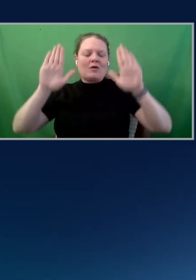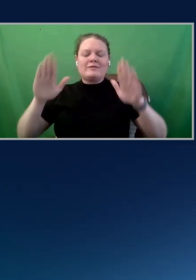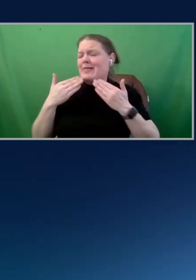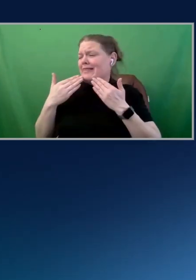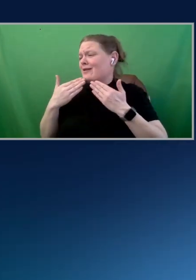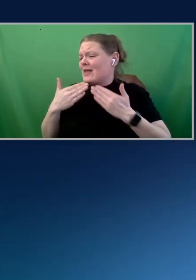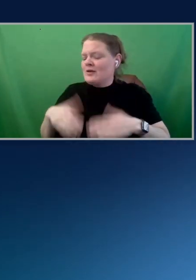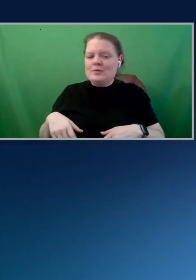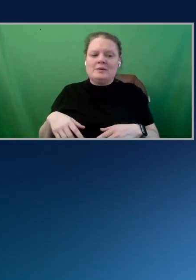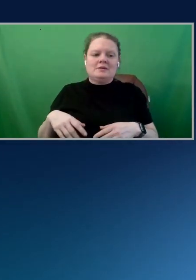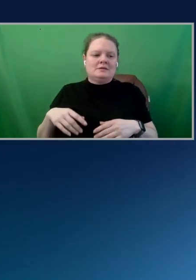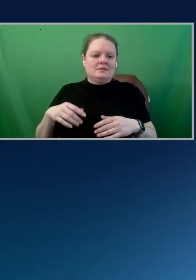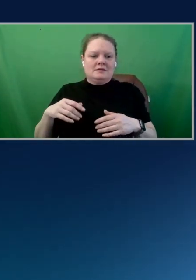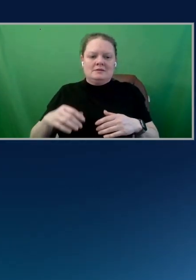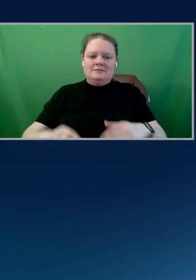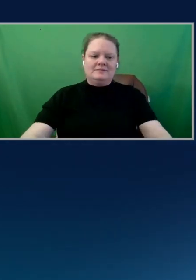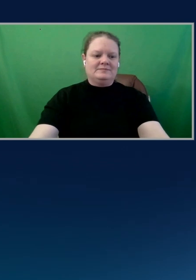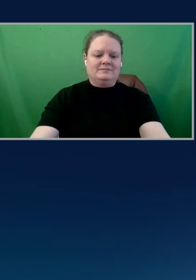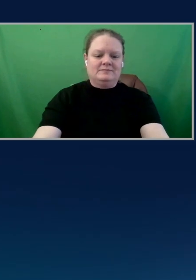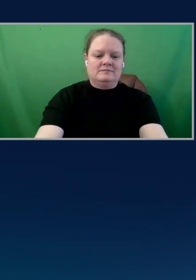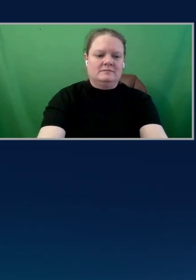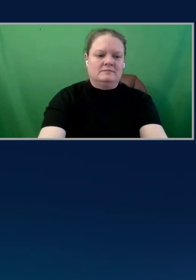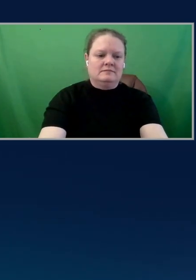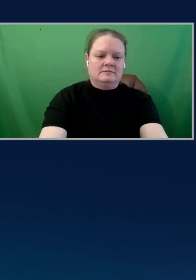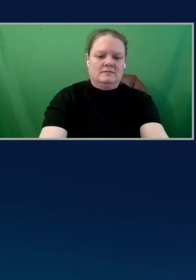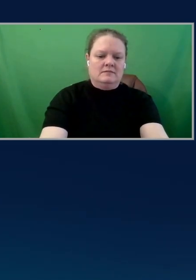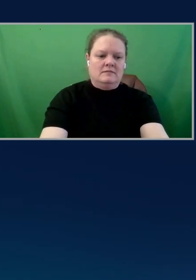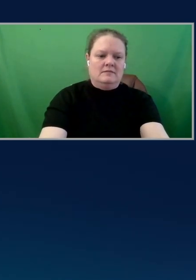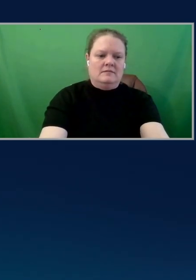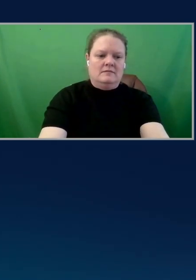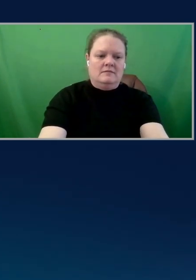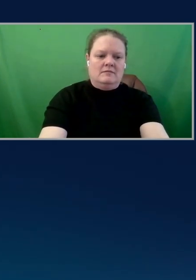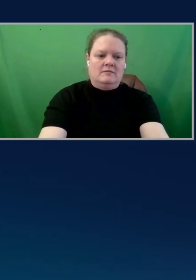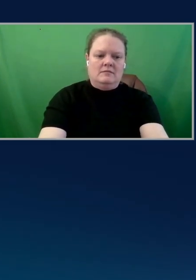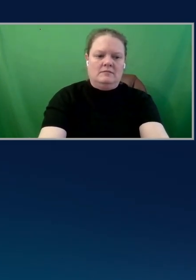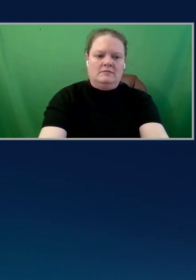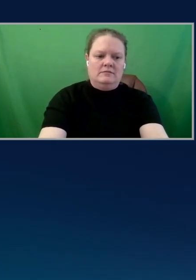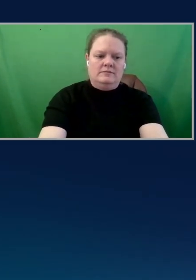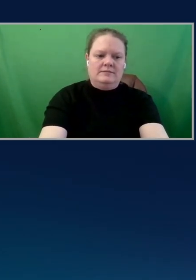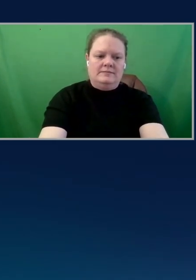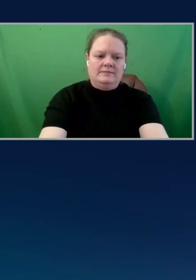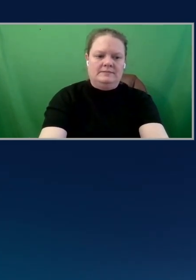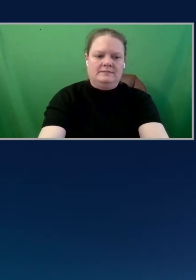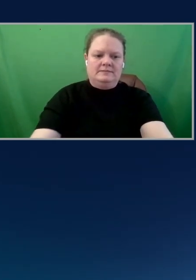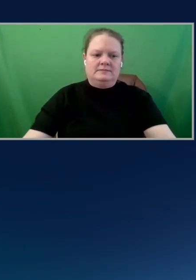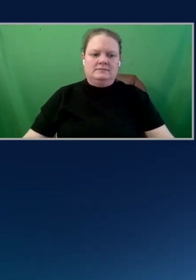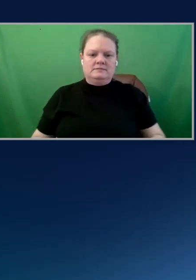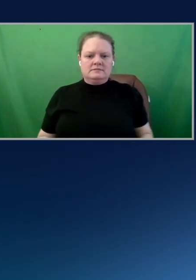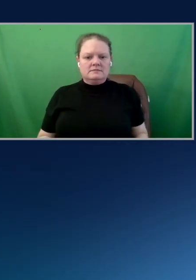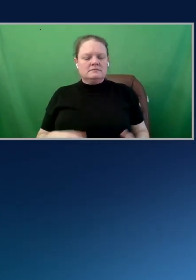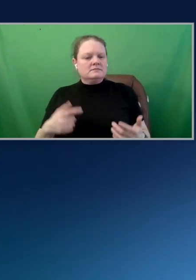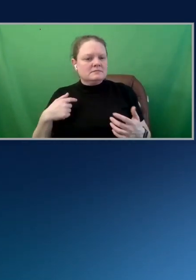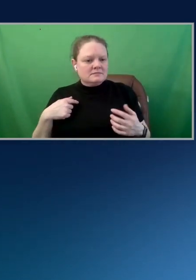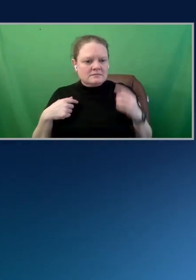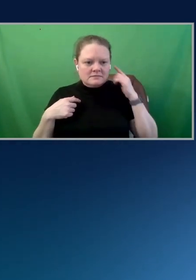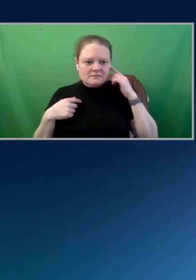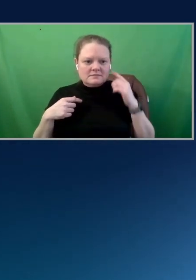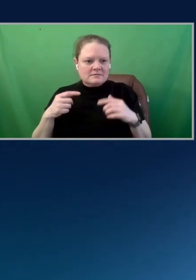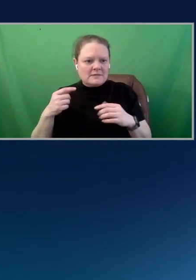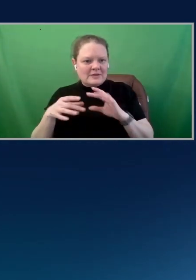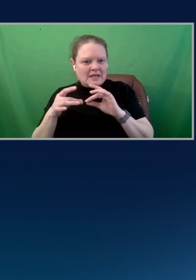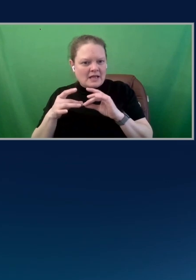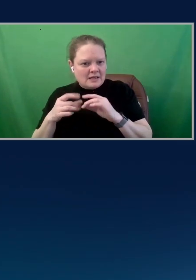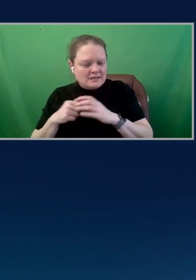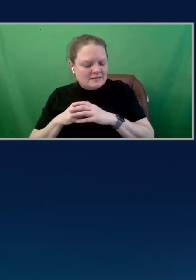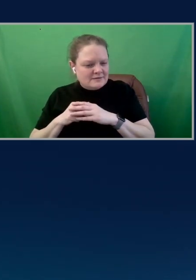compliments now. Yeah. Okay. Thank you. I appreciate that. Nobody's giving me compliments. You've given me compliments. I was going to say, give me some